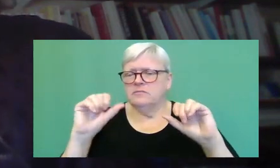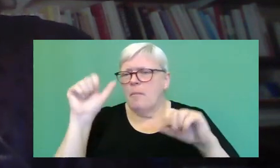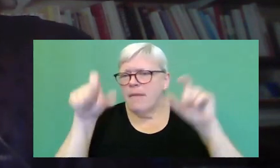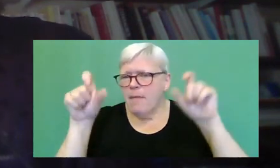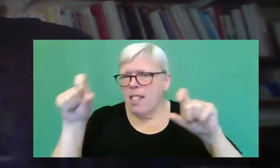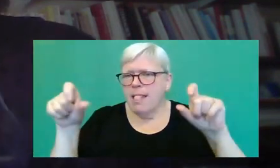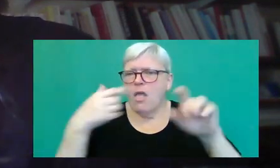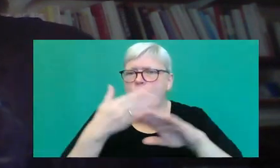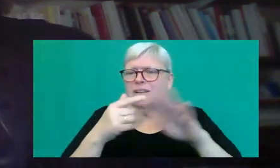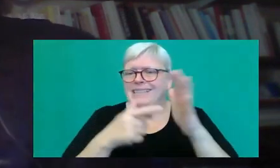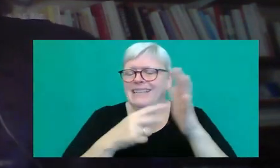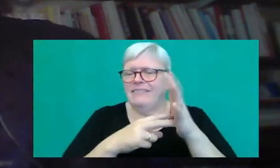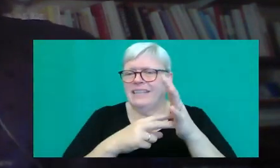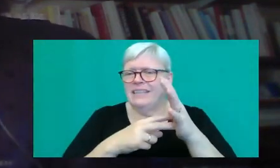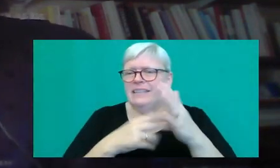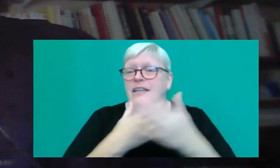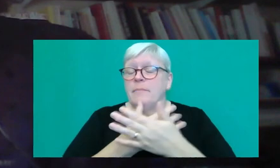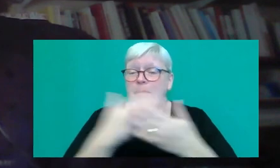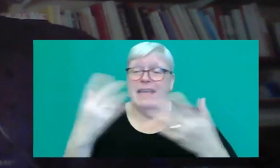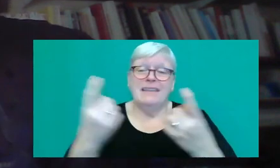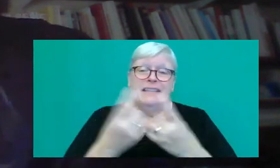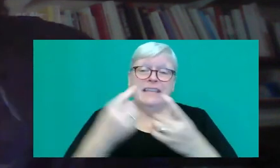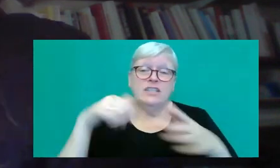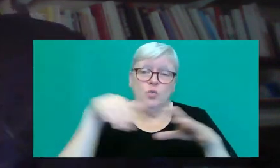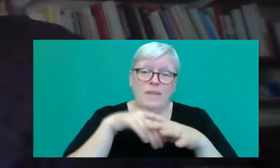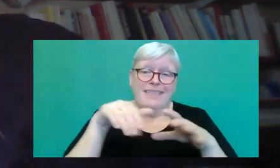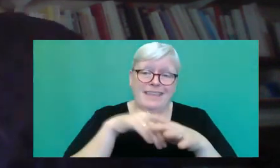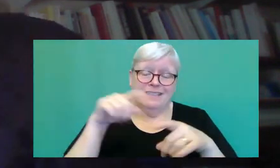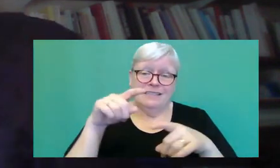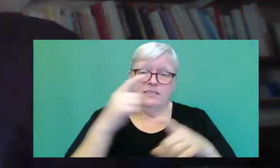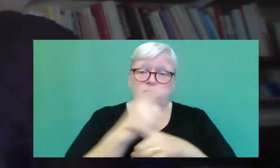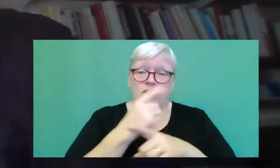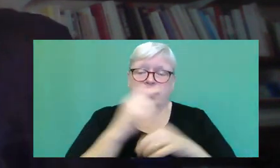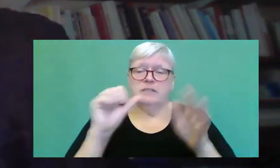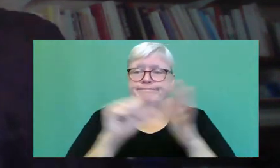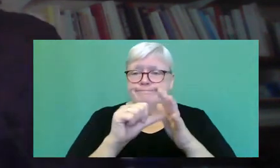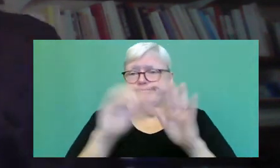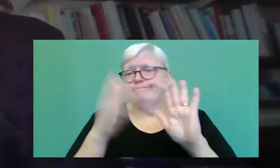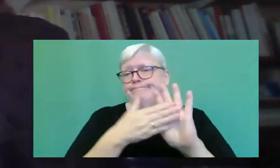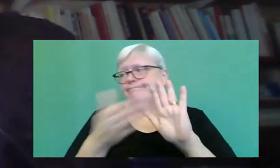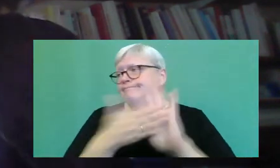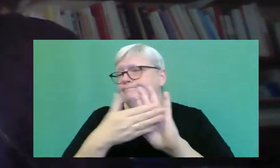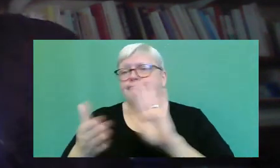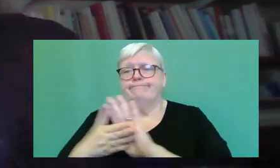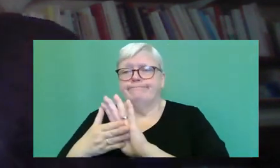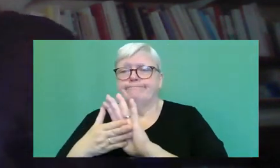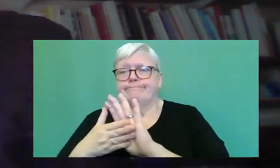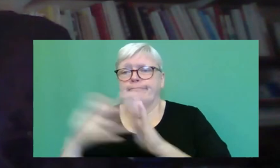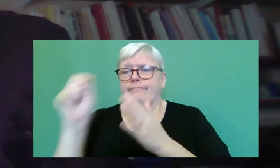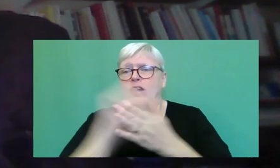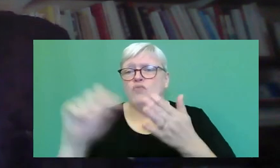And there are several references in the novel, I think, to the problematic labelling that writers of colour